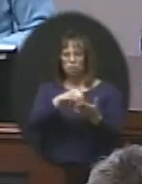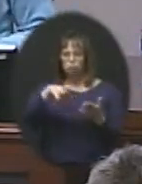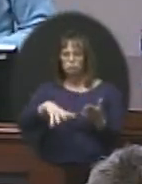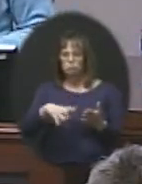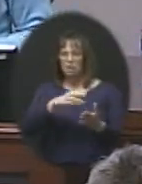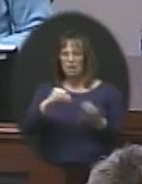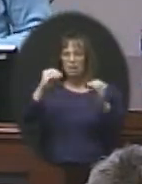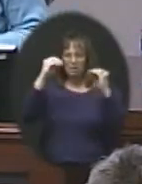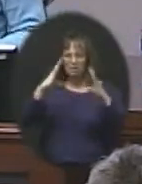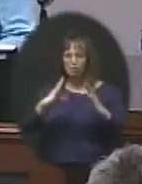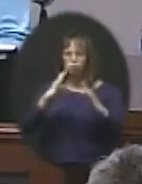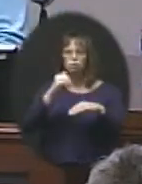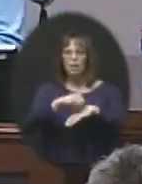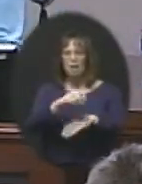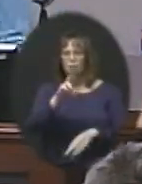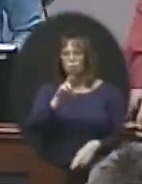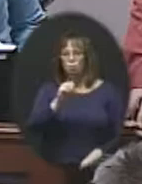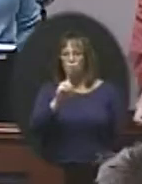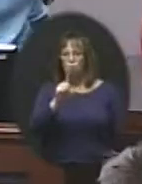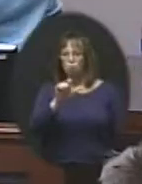and teachers at Rolling Ridge.